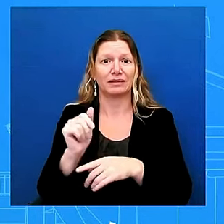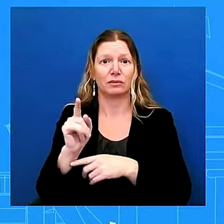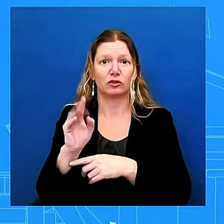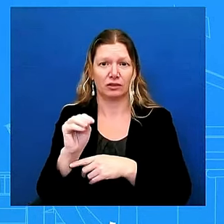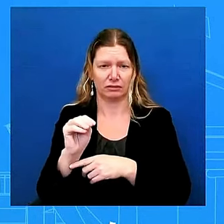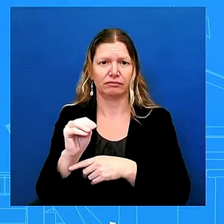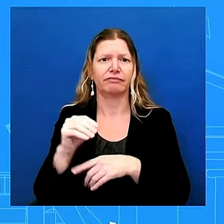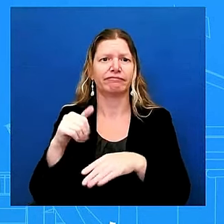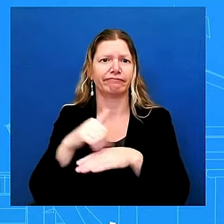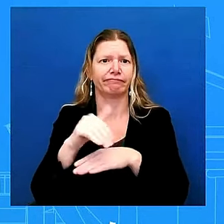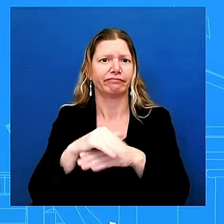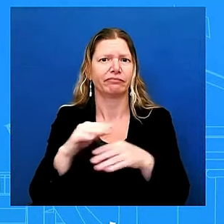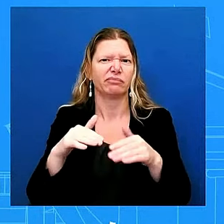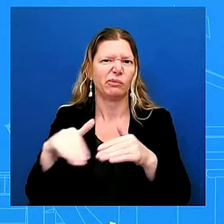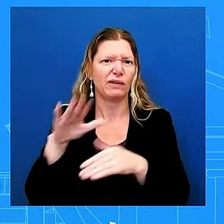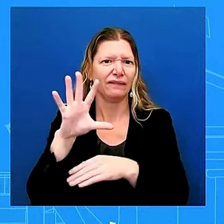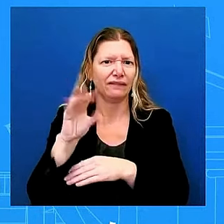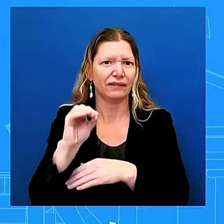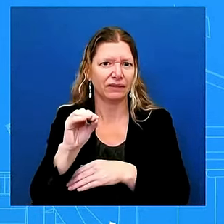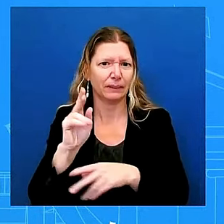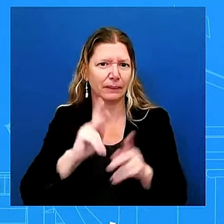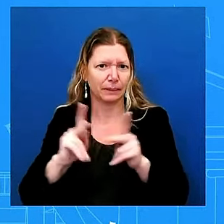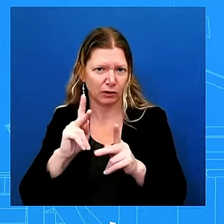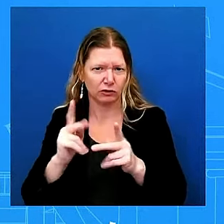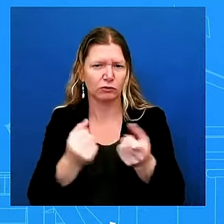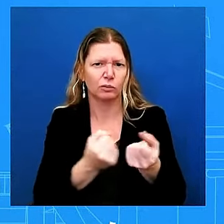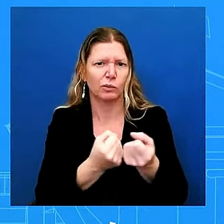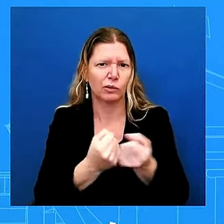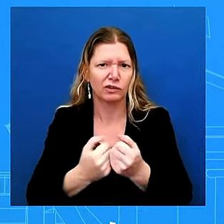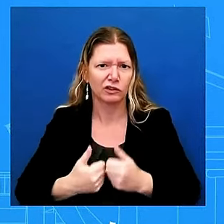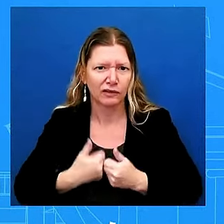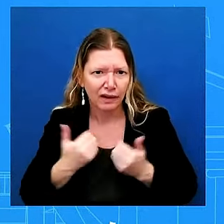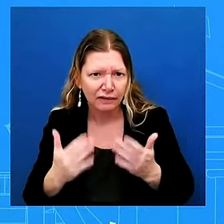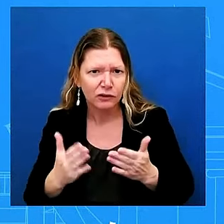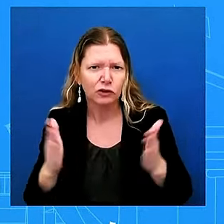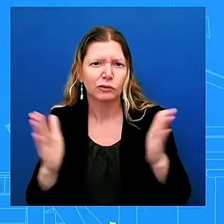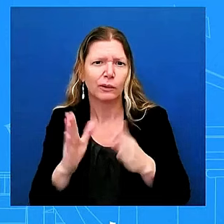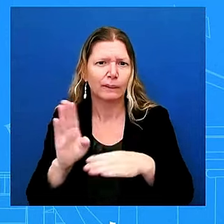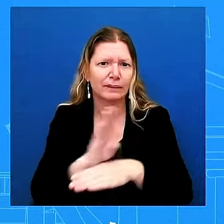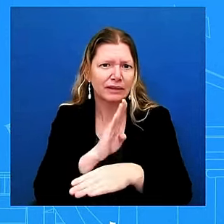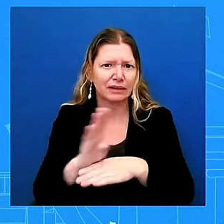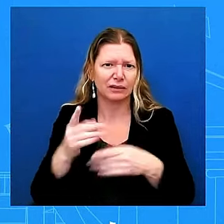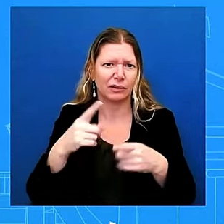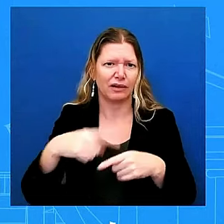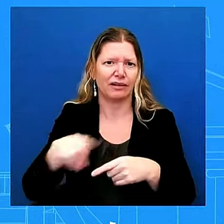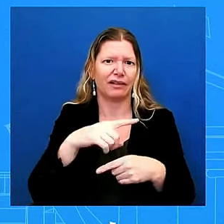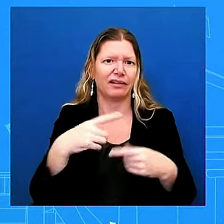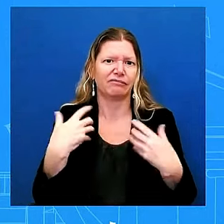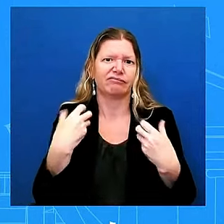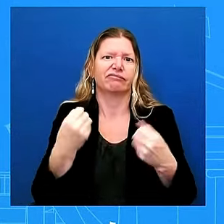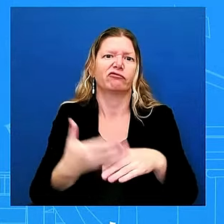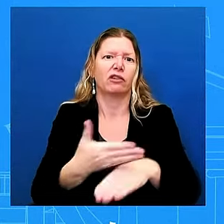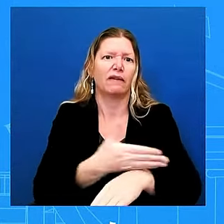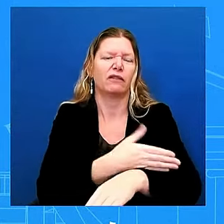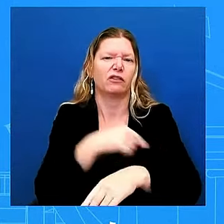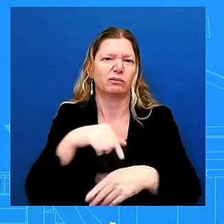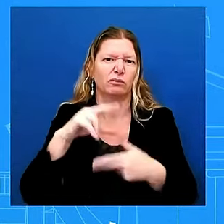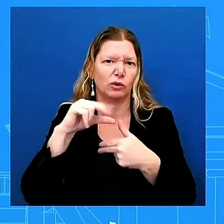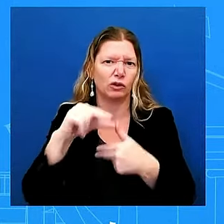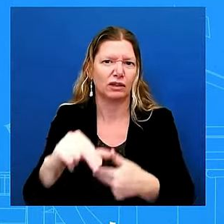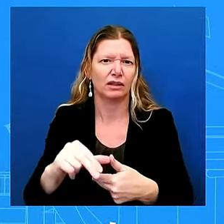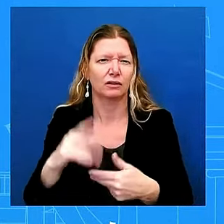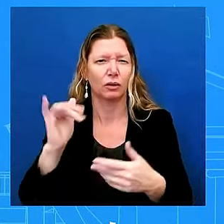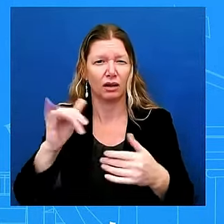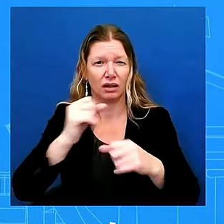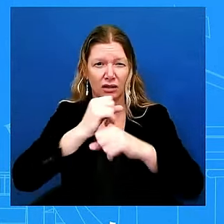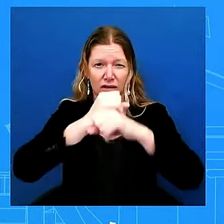so that's a sense for you of the range of capabilities that surge when we say we're doing everything we